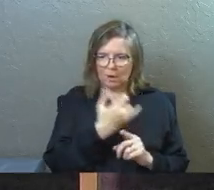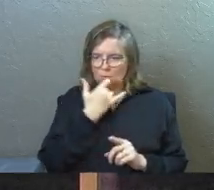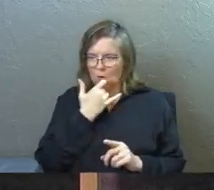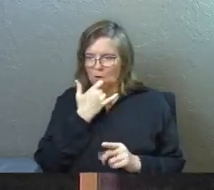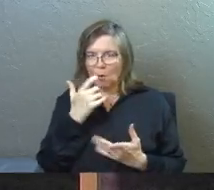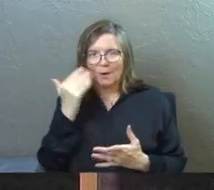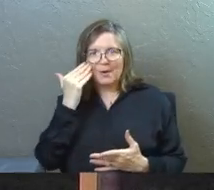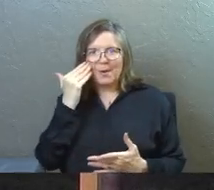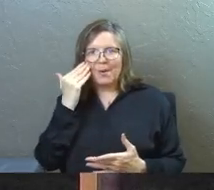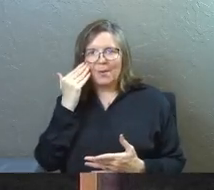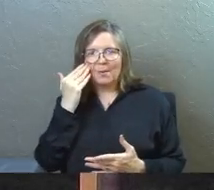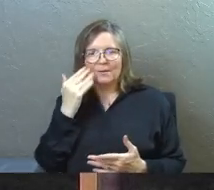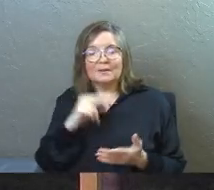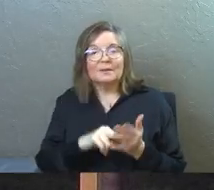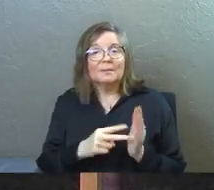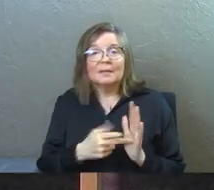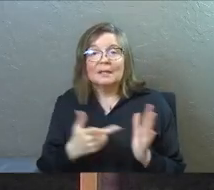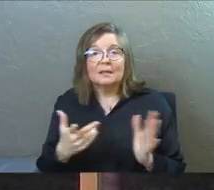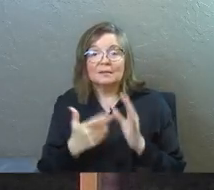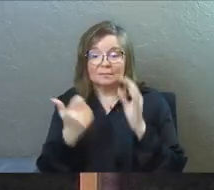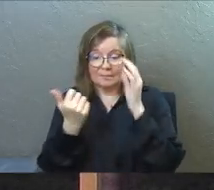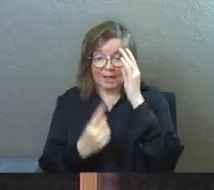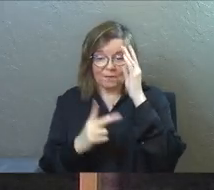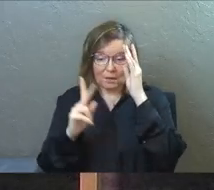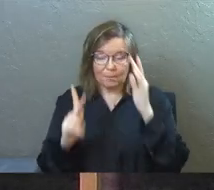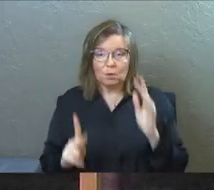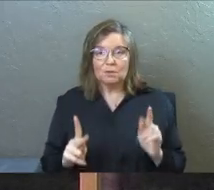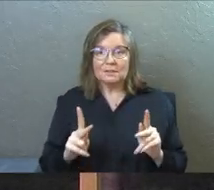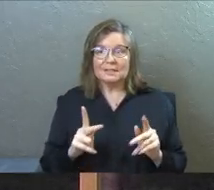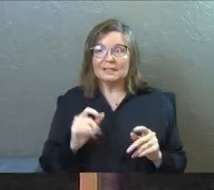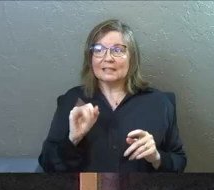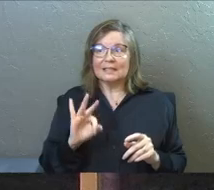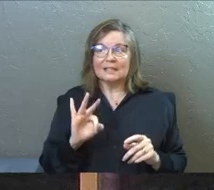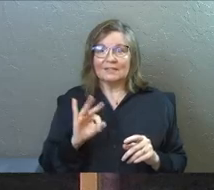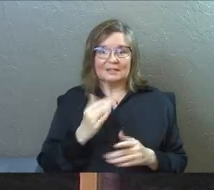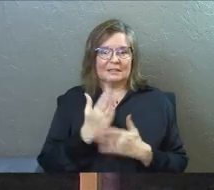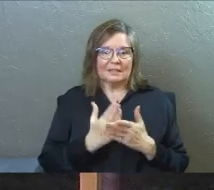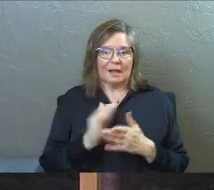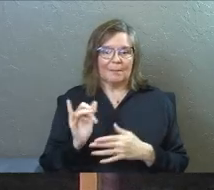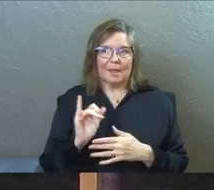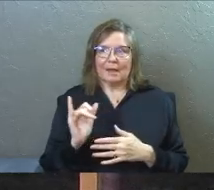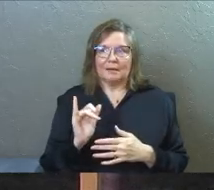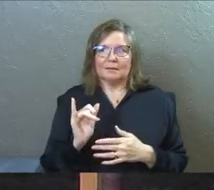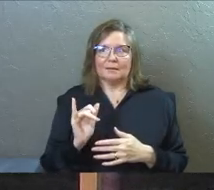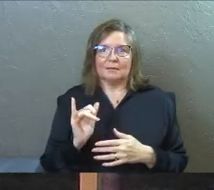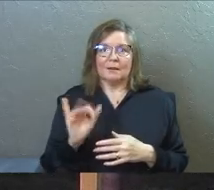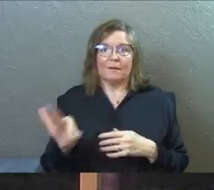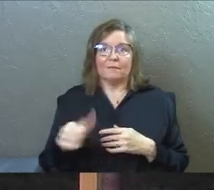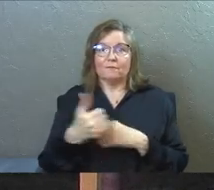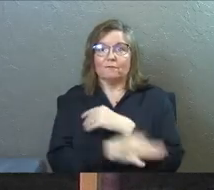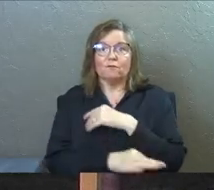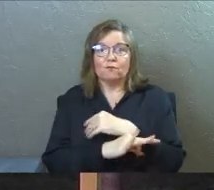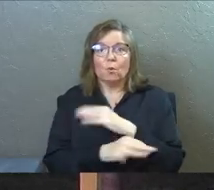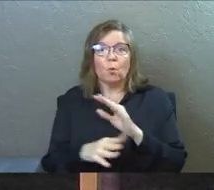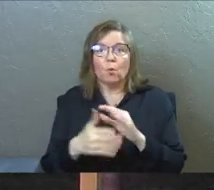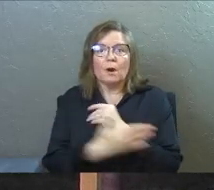right. What is he talking about here? He's saying every single person, even if there's some like foreign country, like in